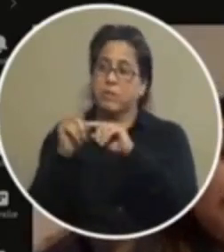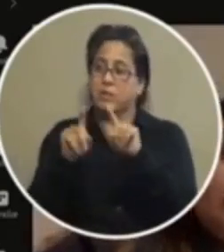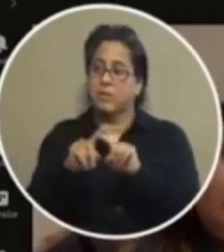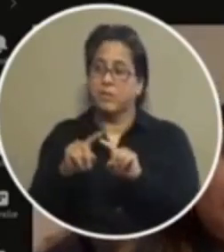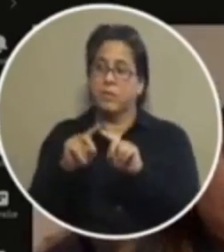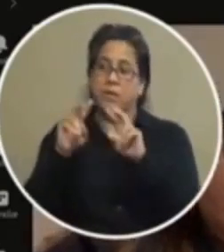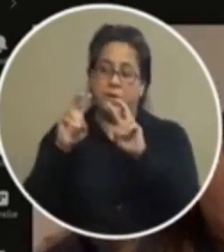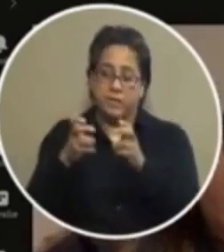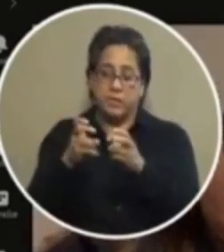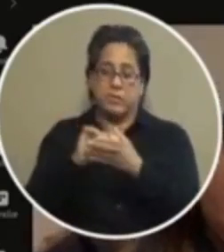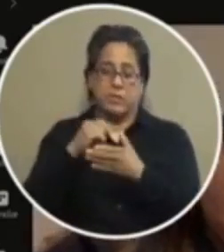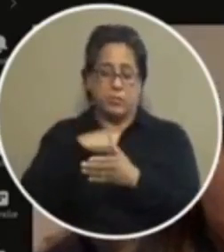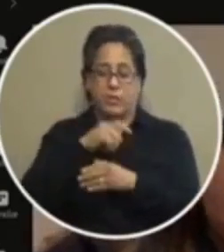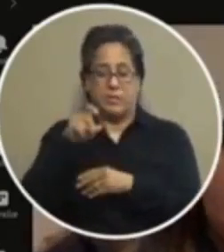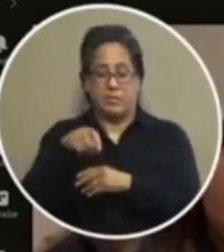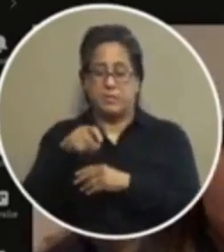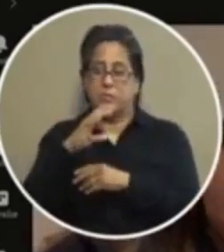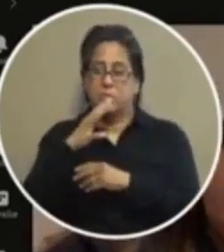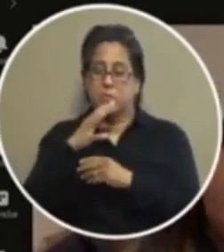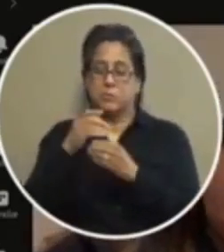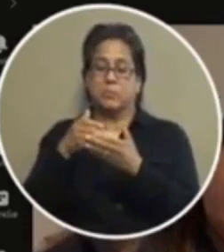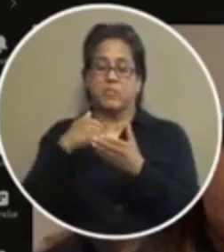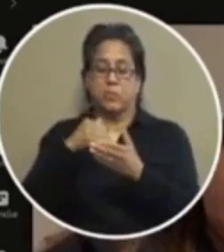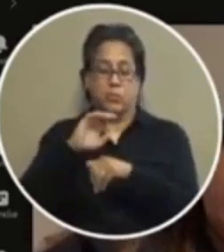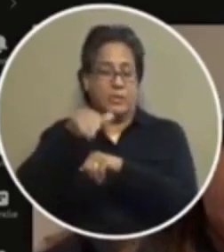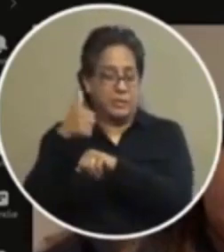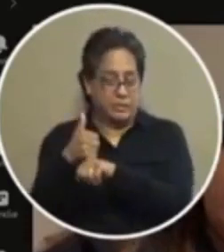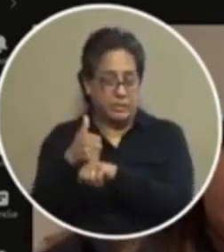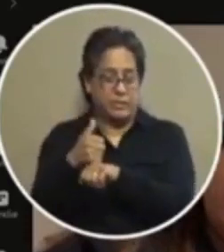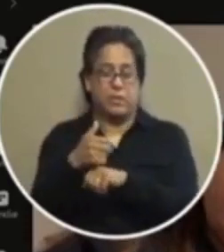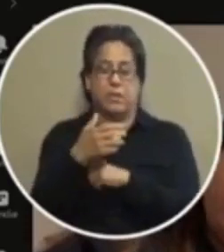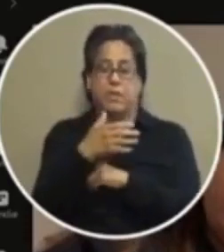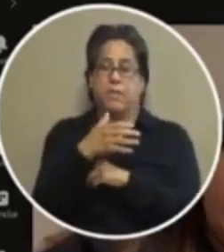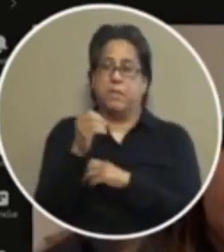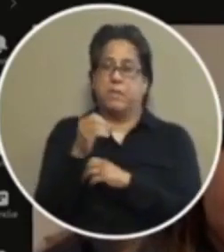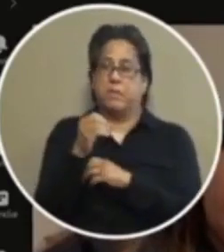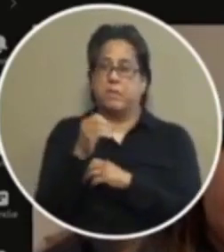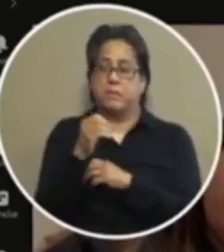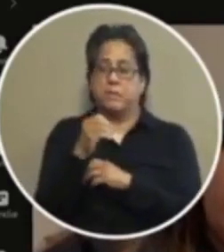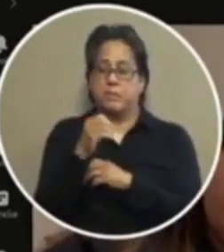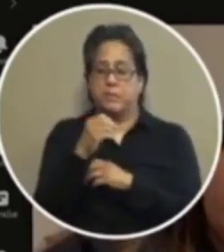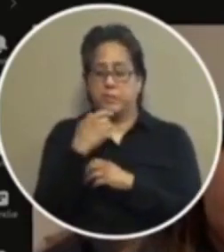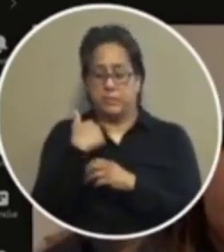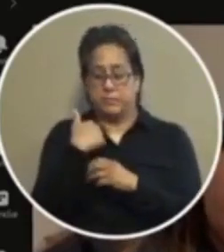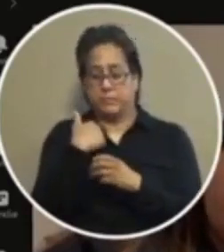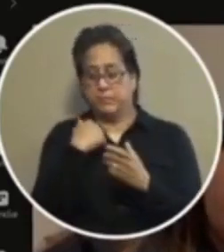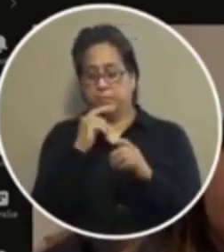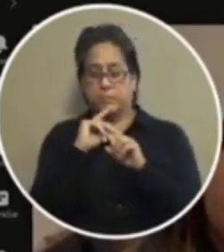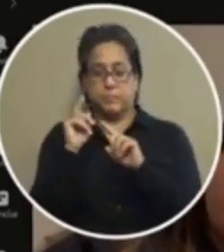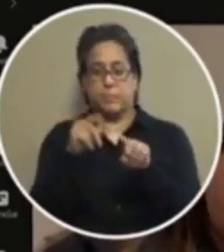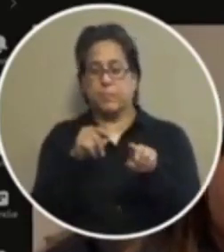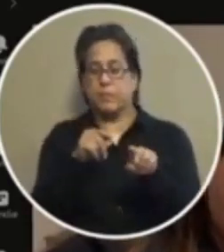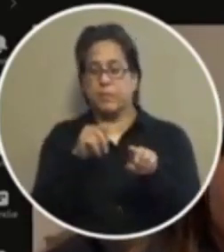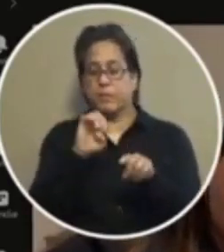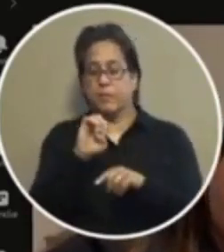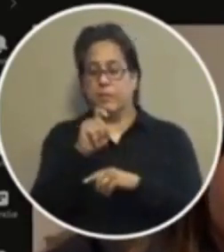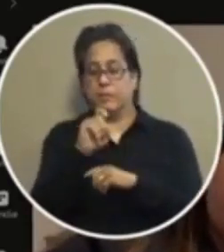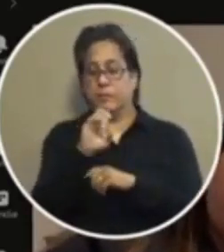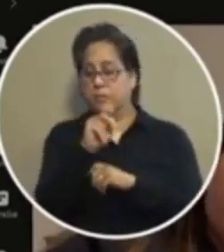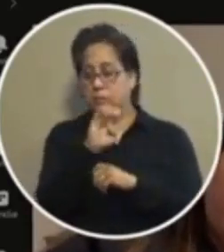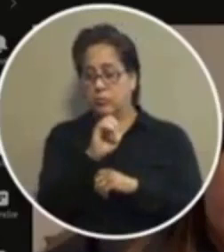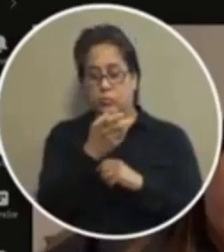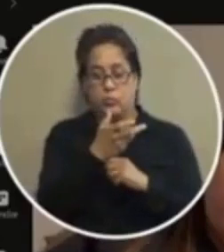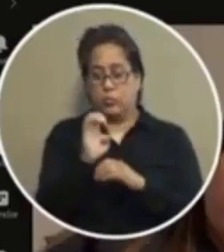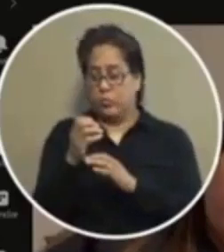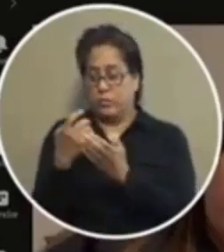issues that we have to talk about before we execute this and you just said you y'all direct the judges want to execute it you don't want to have this